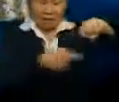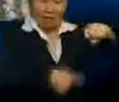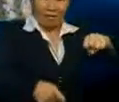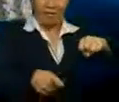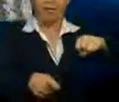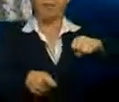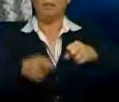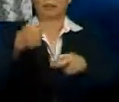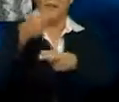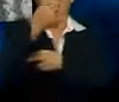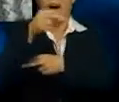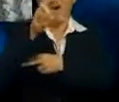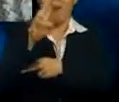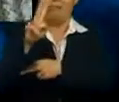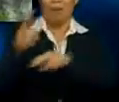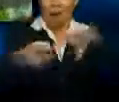called harvesters.